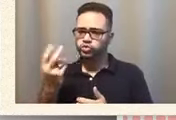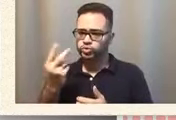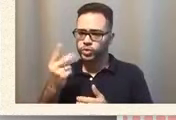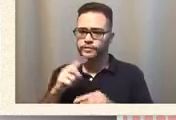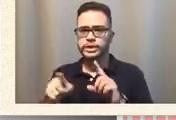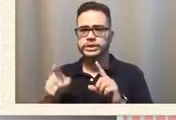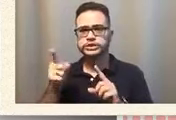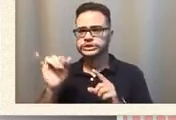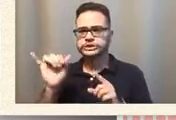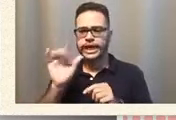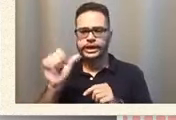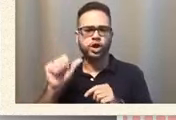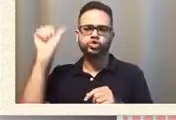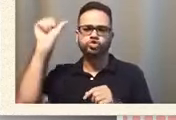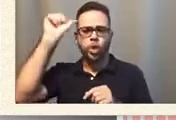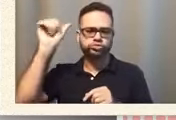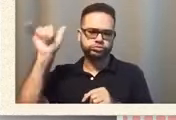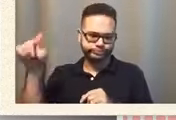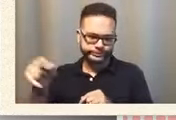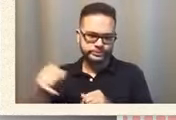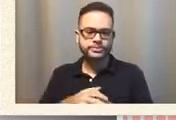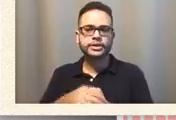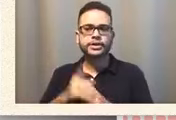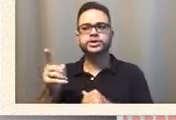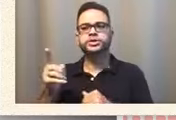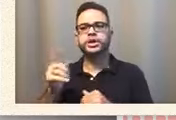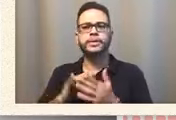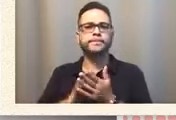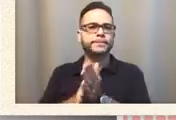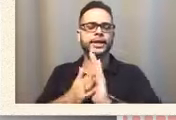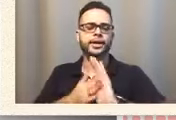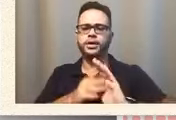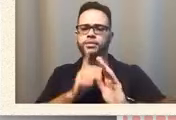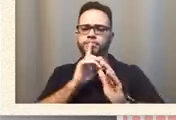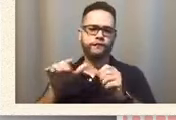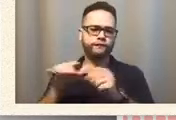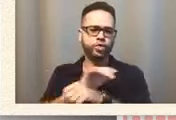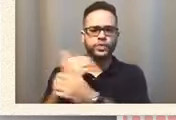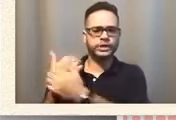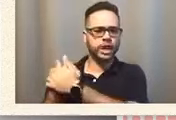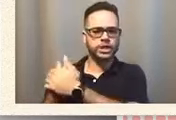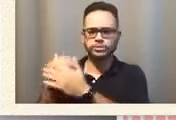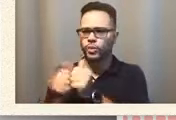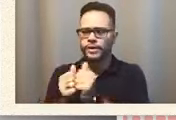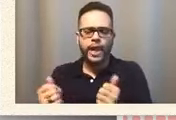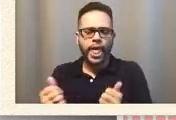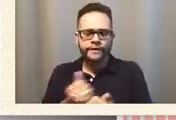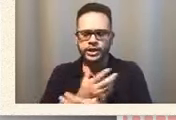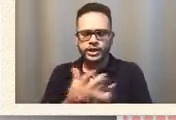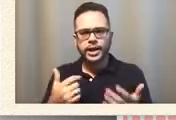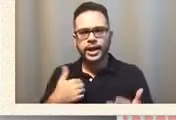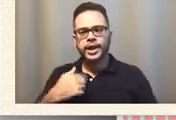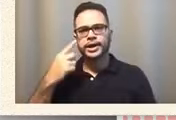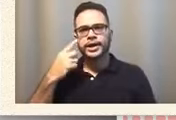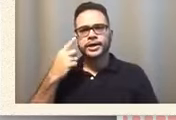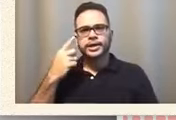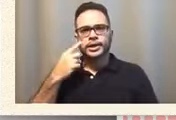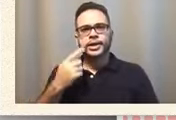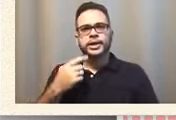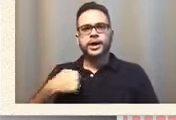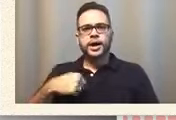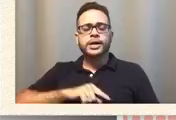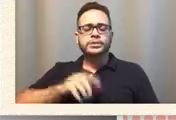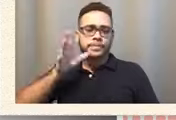adult and she has become so responsible in every way that i think us parents we